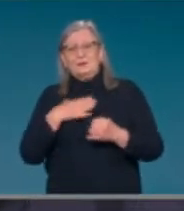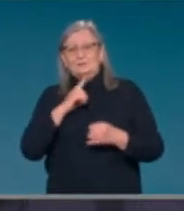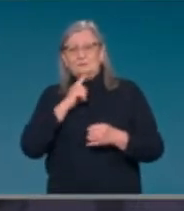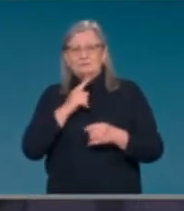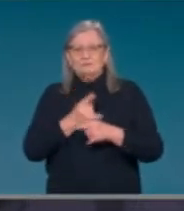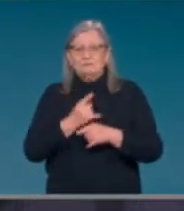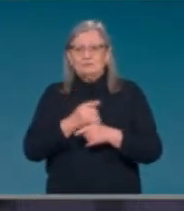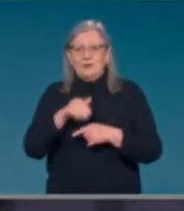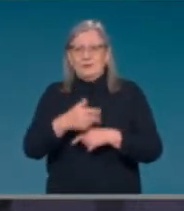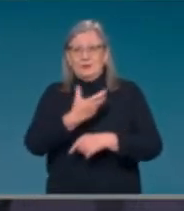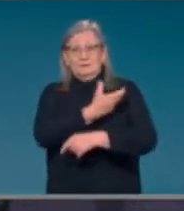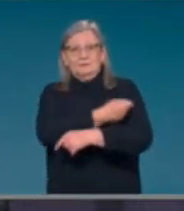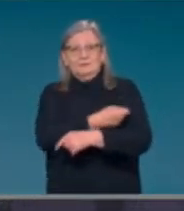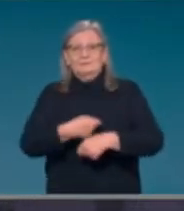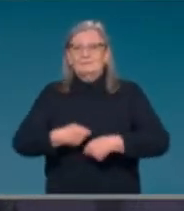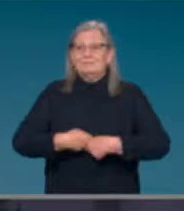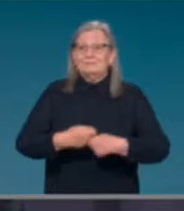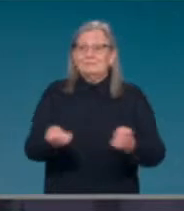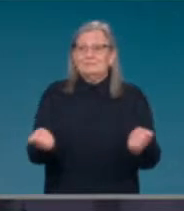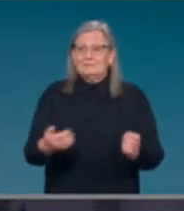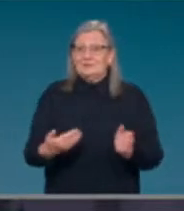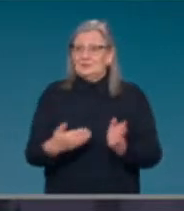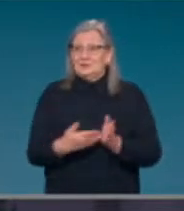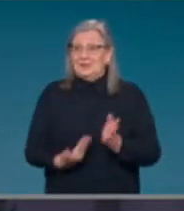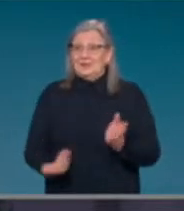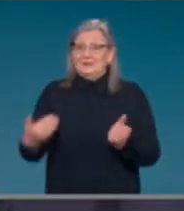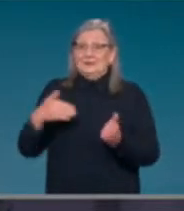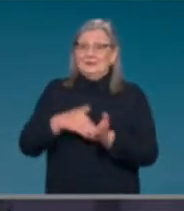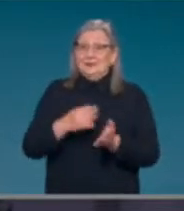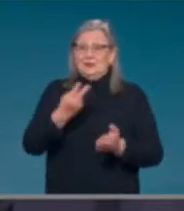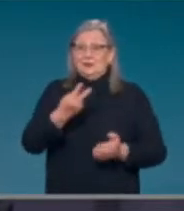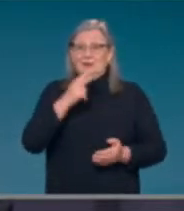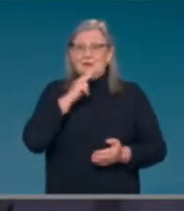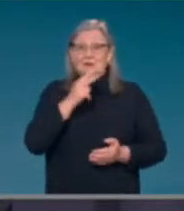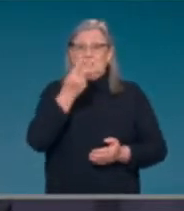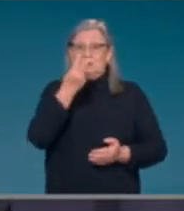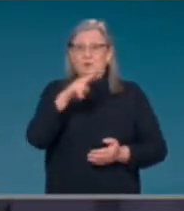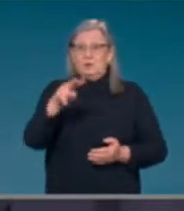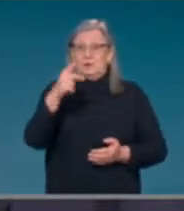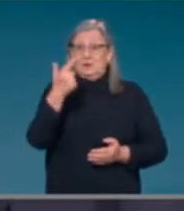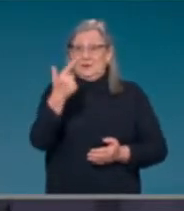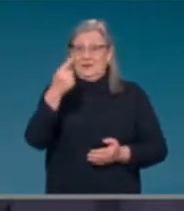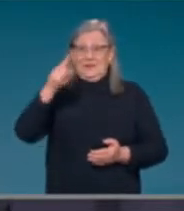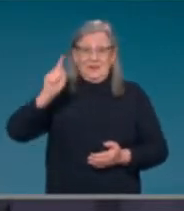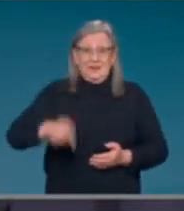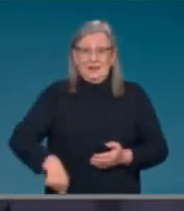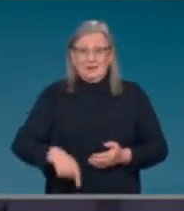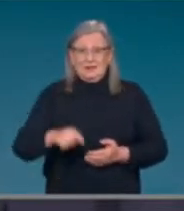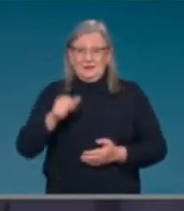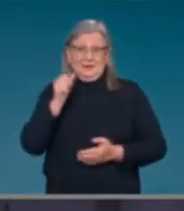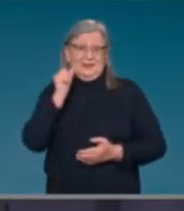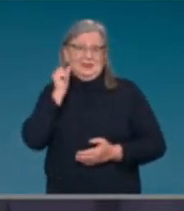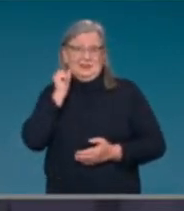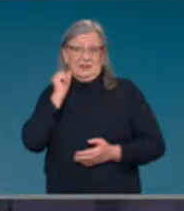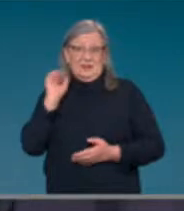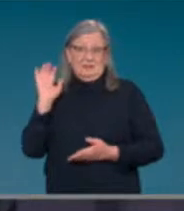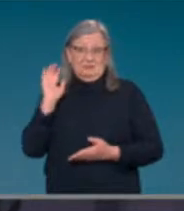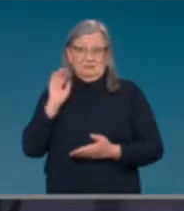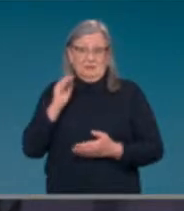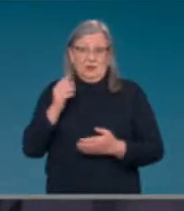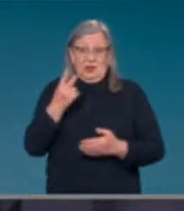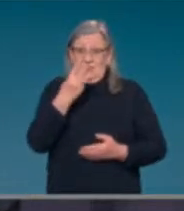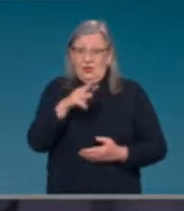another 227,000 vaccinations yesterday. We're now at over 34.8 million doses.